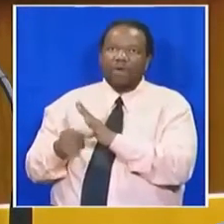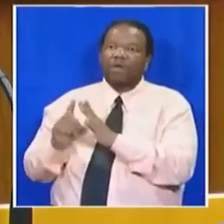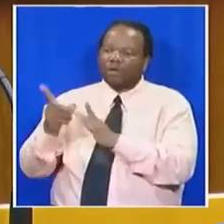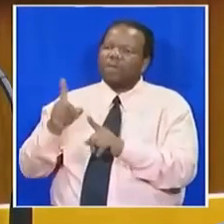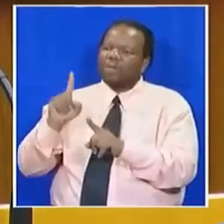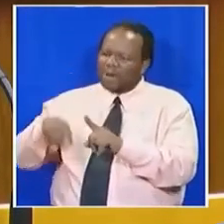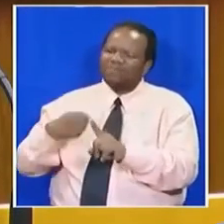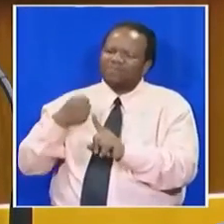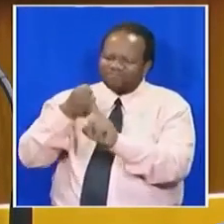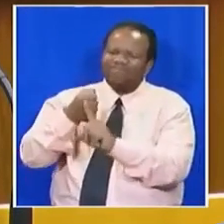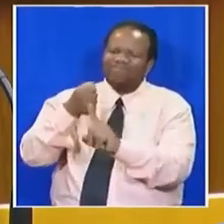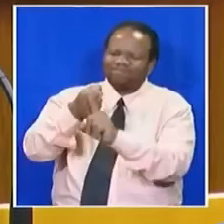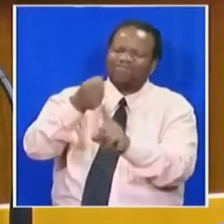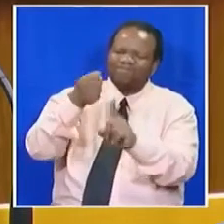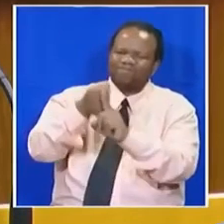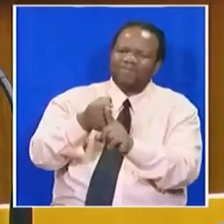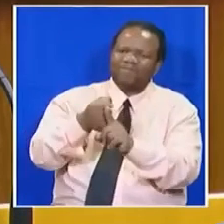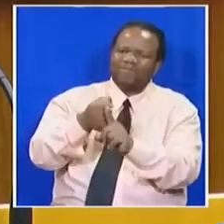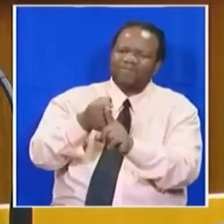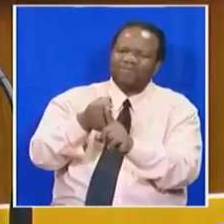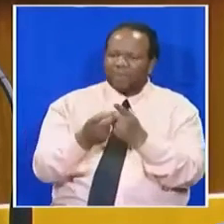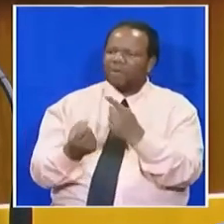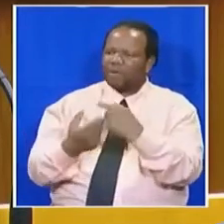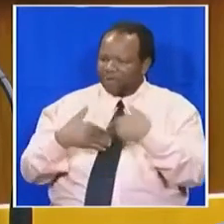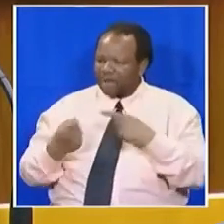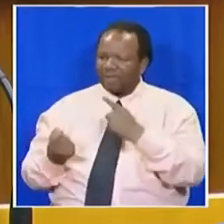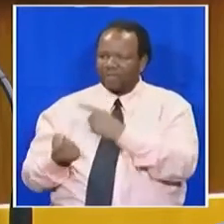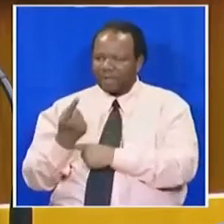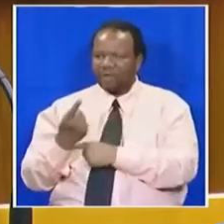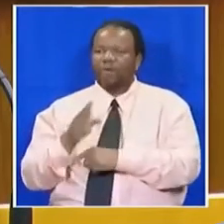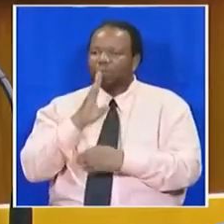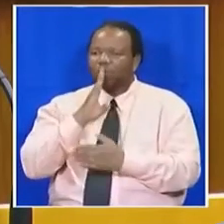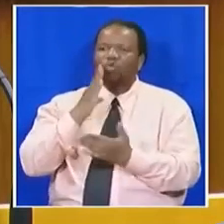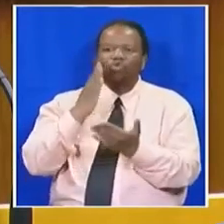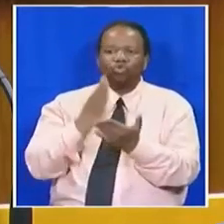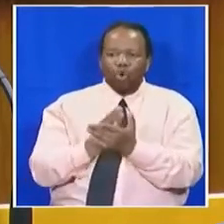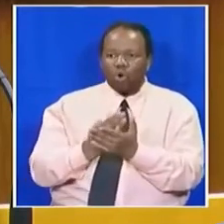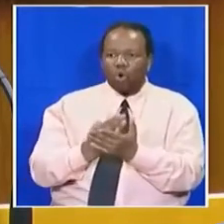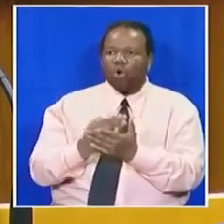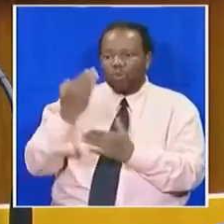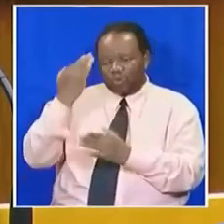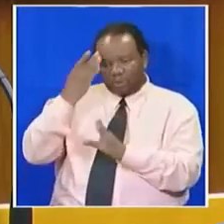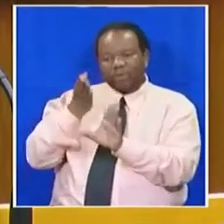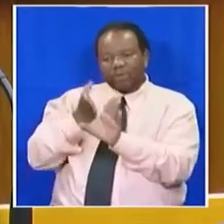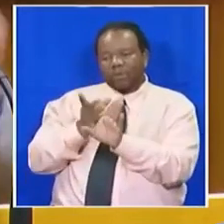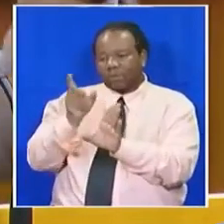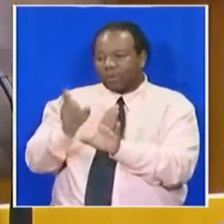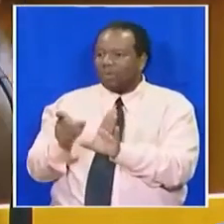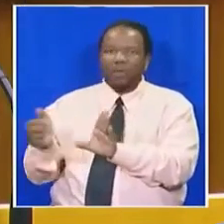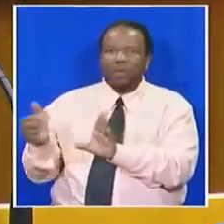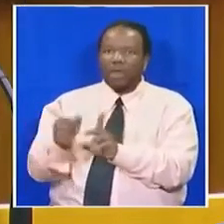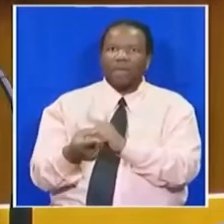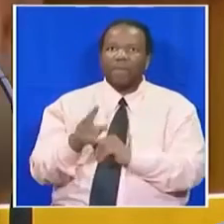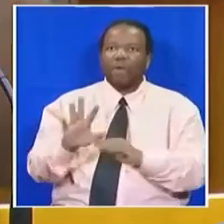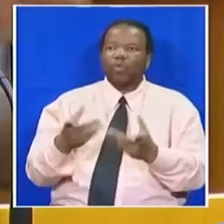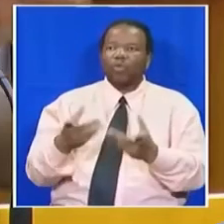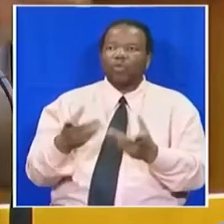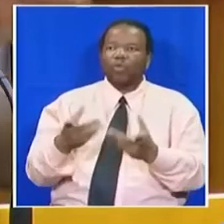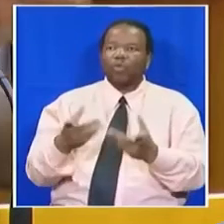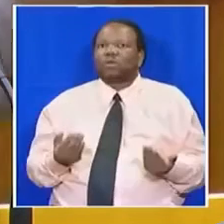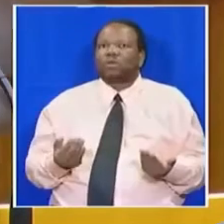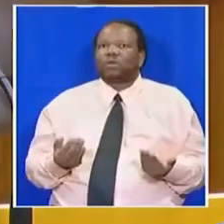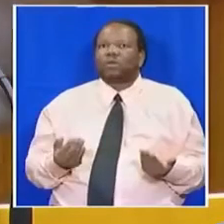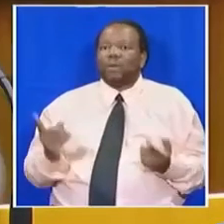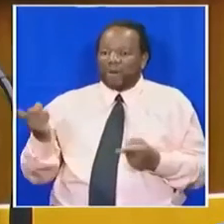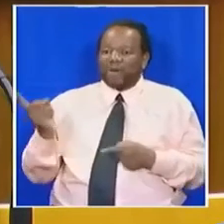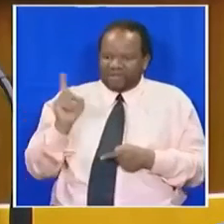fight the Department of Health in Gauteng and ensure that these patients are not transit and never allow it to happen? We did not do that. But we're